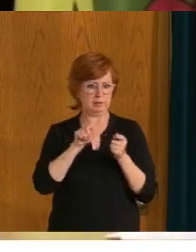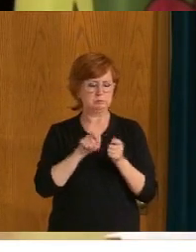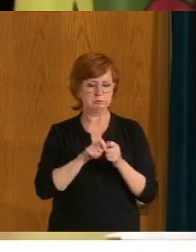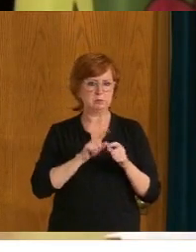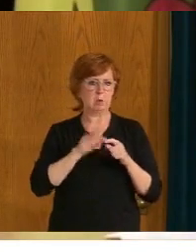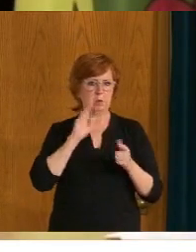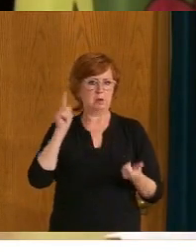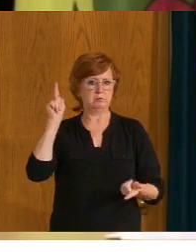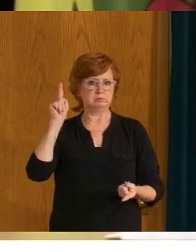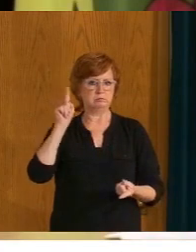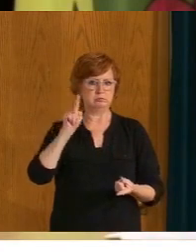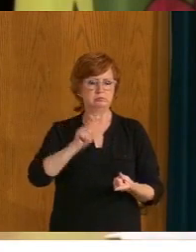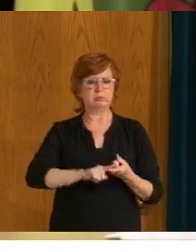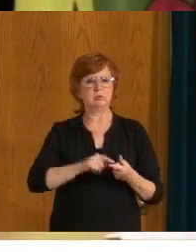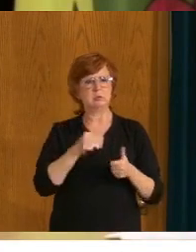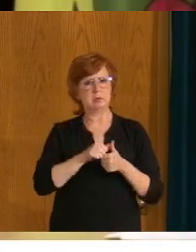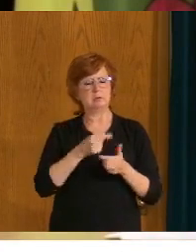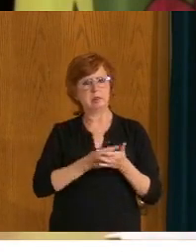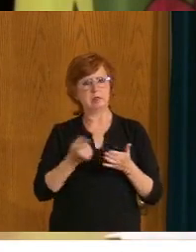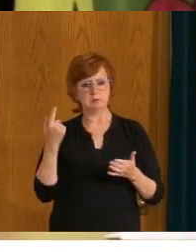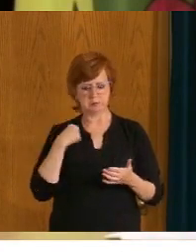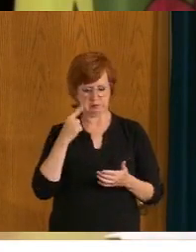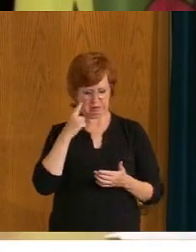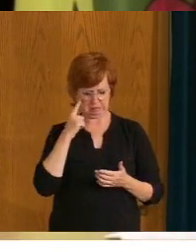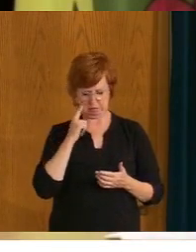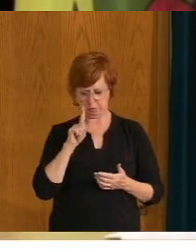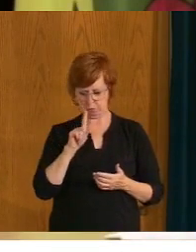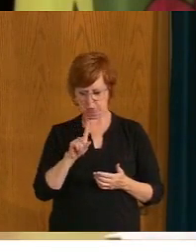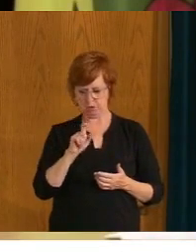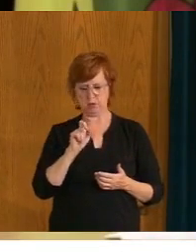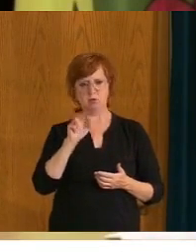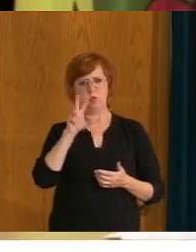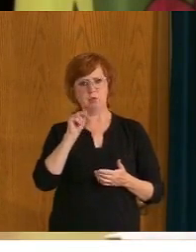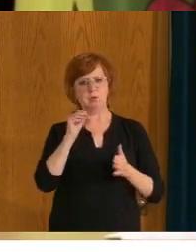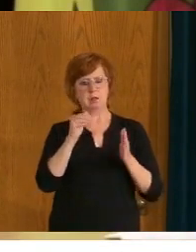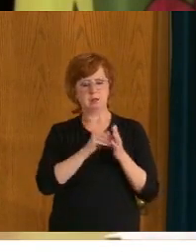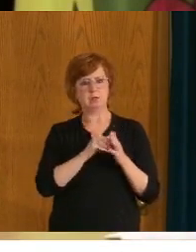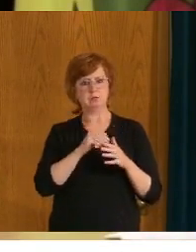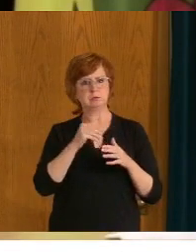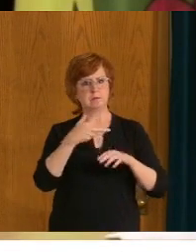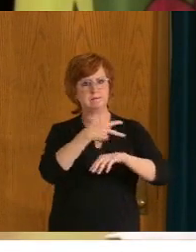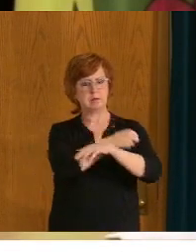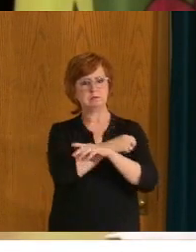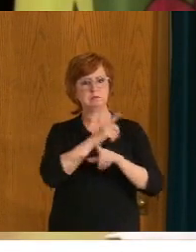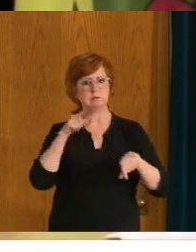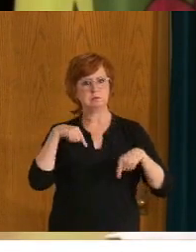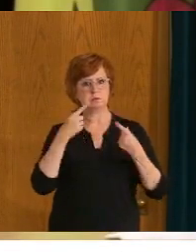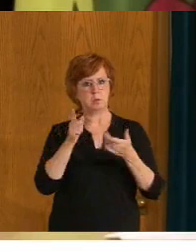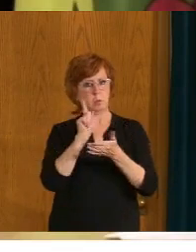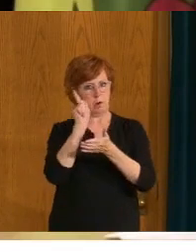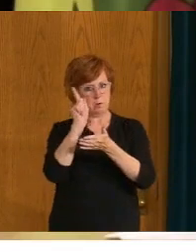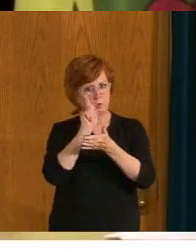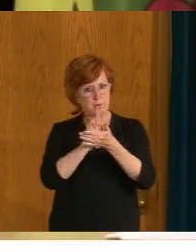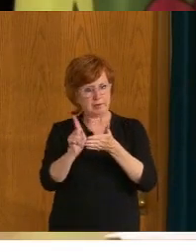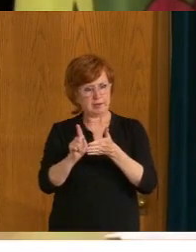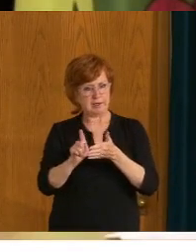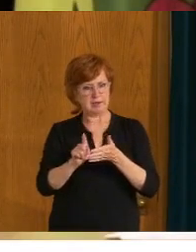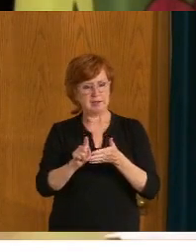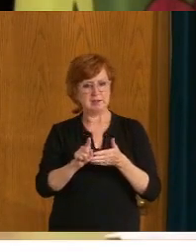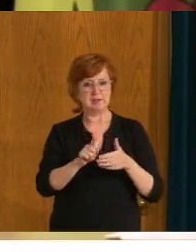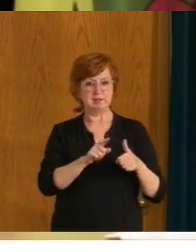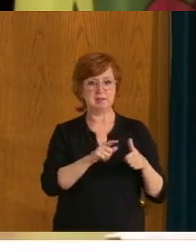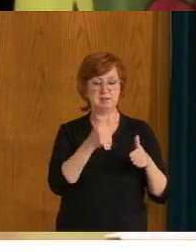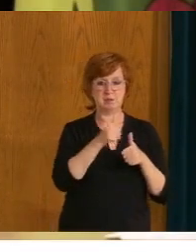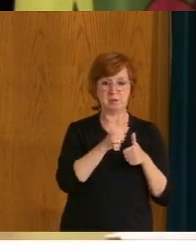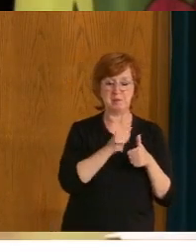in my opening comments about 130,000 or in excess of 130,000, uh, vaccines, uh, over the course of the past week. If you look at the first 100